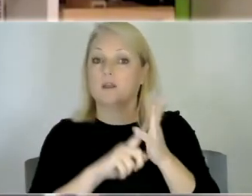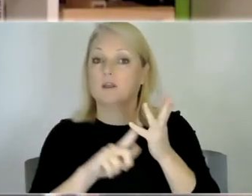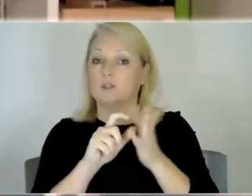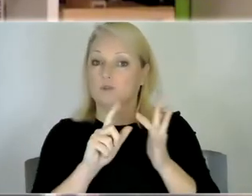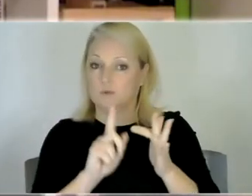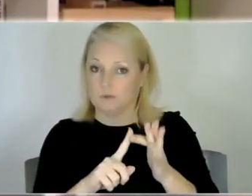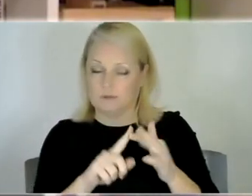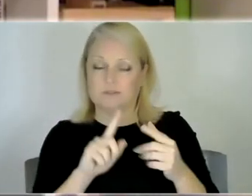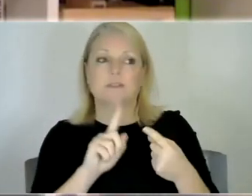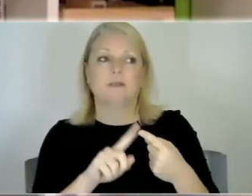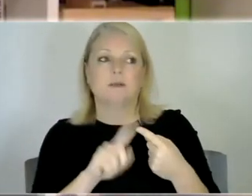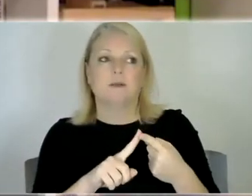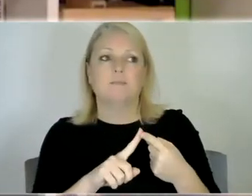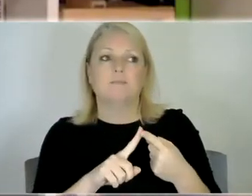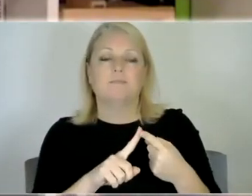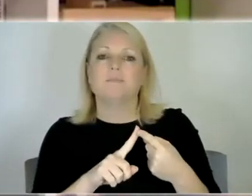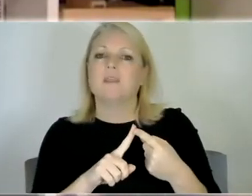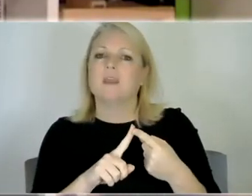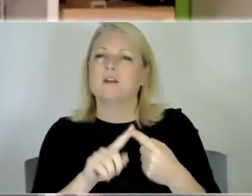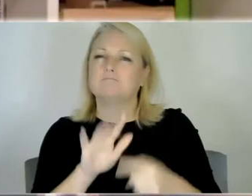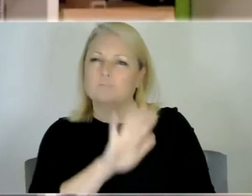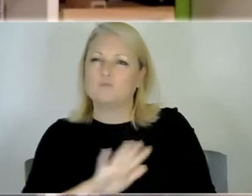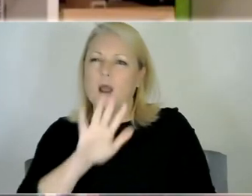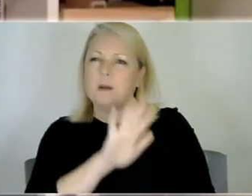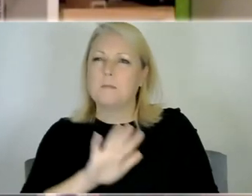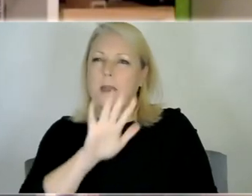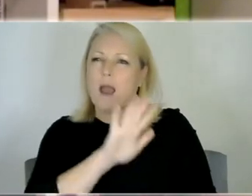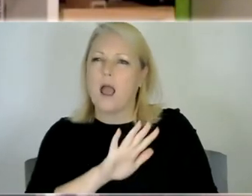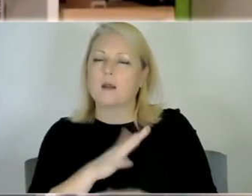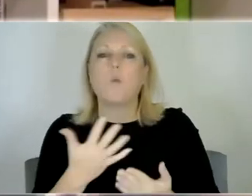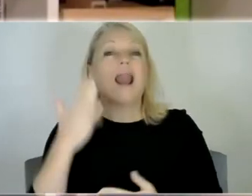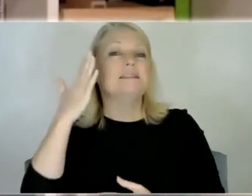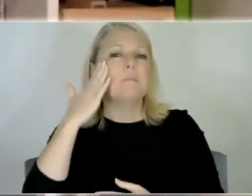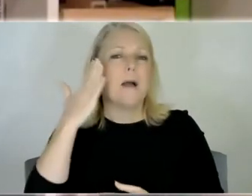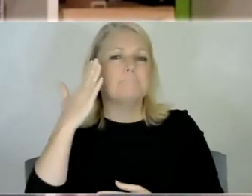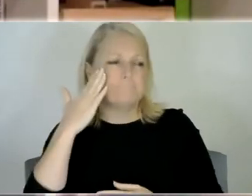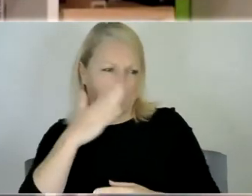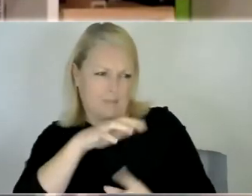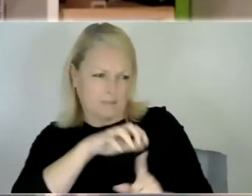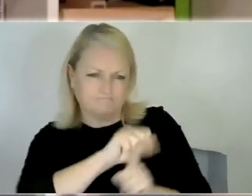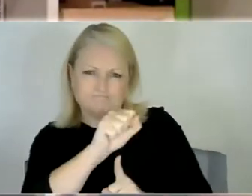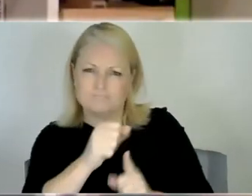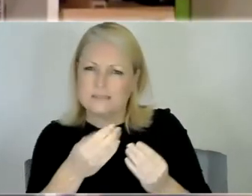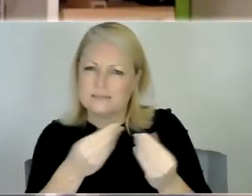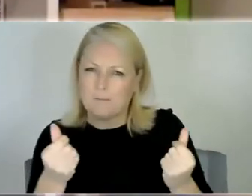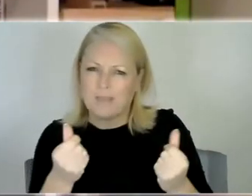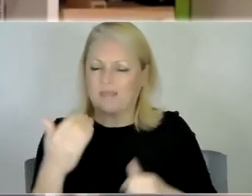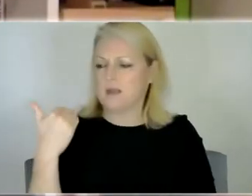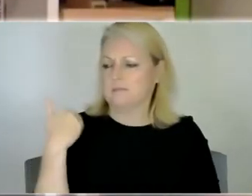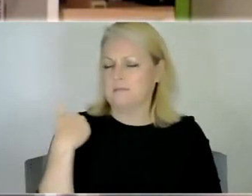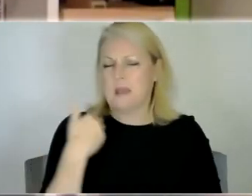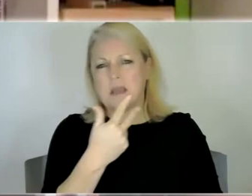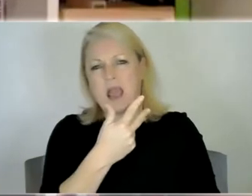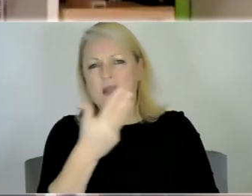I guess the first signs were when he was about his mum raised it with me when he was about eight or nine months